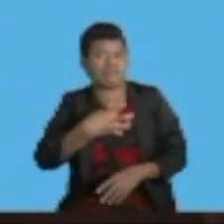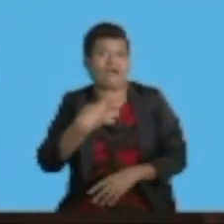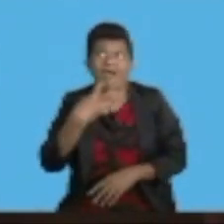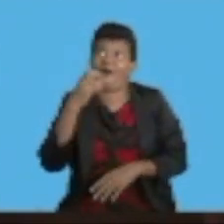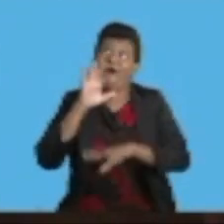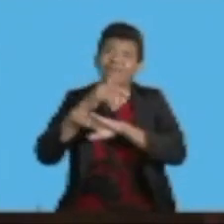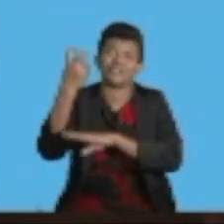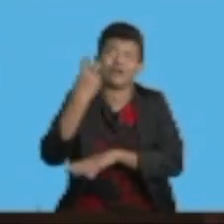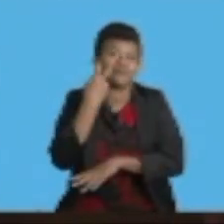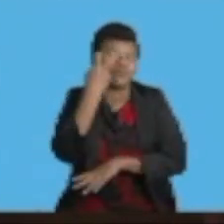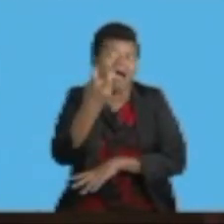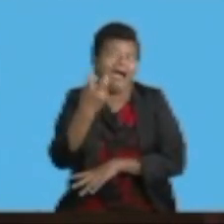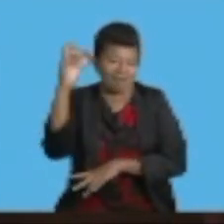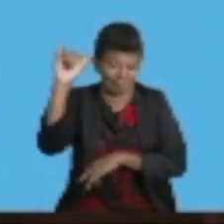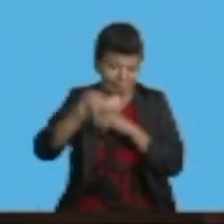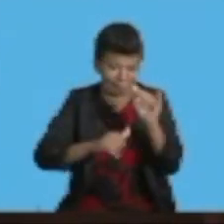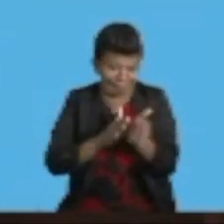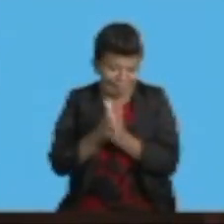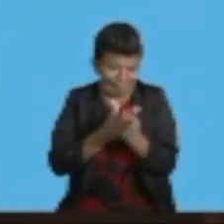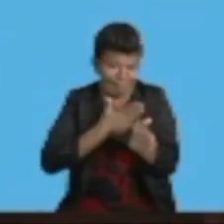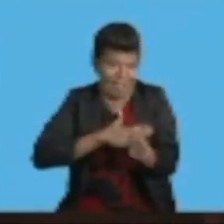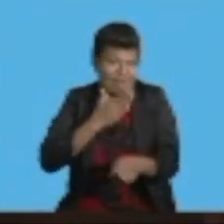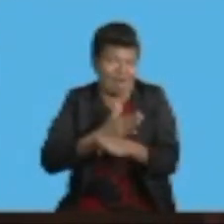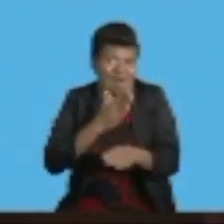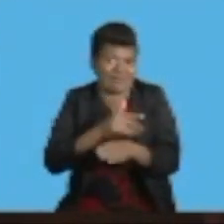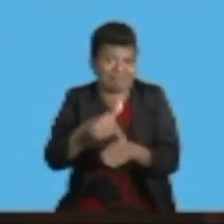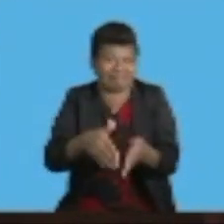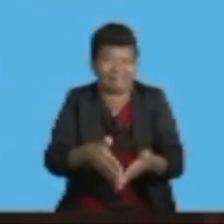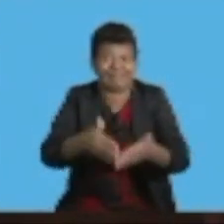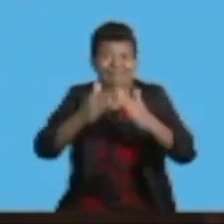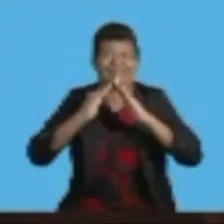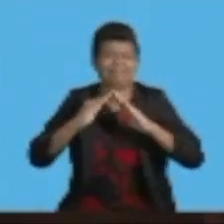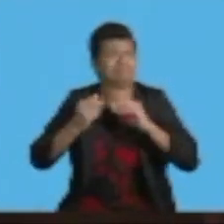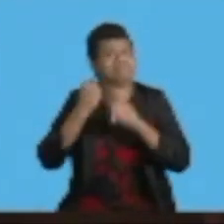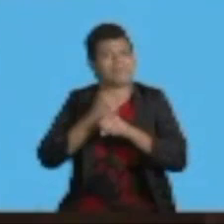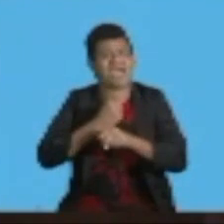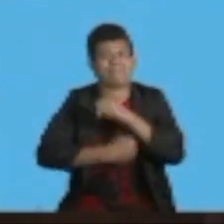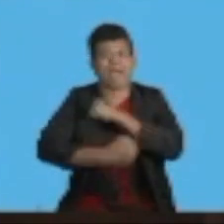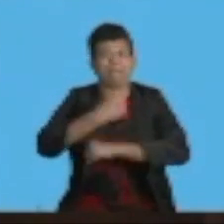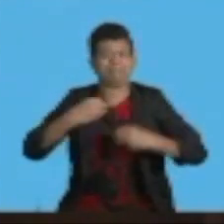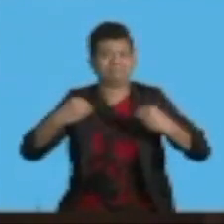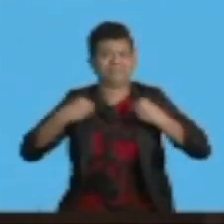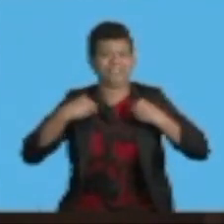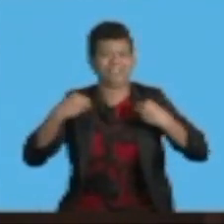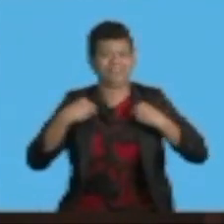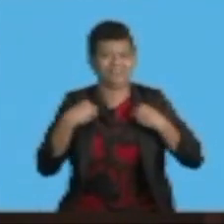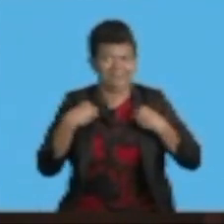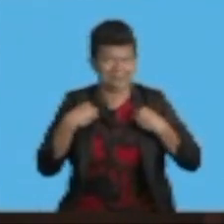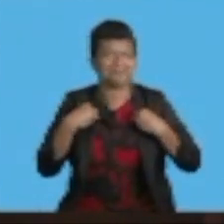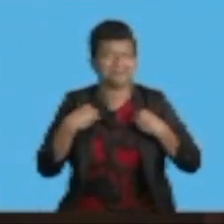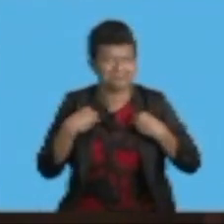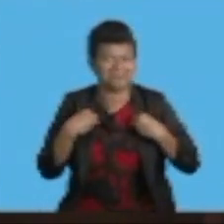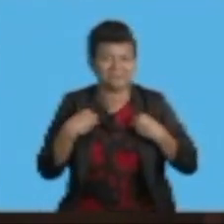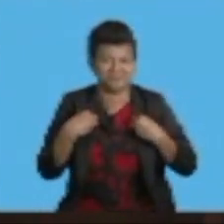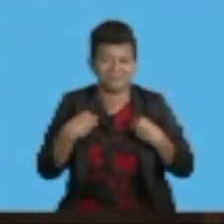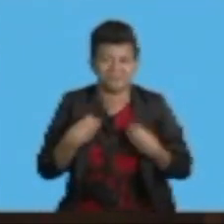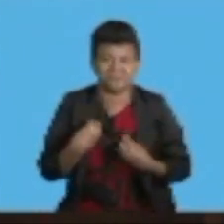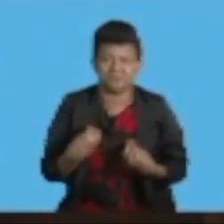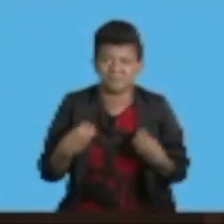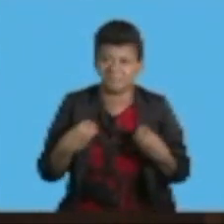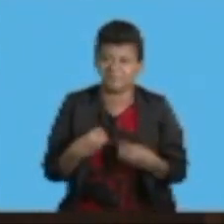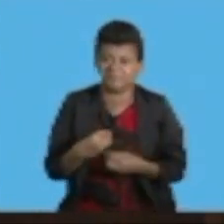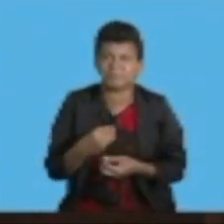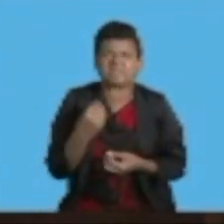the Ministry with IFC has undertaken consultation with relevant stakeholders, such as key government